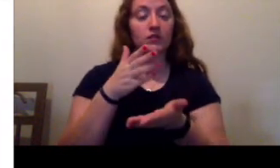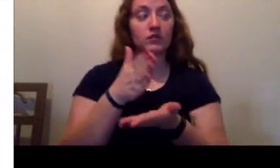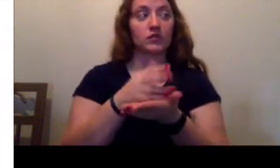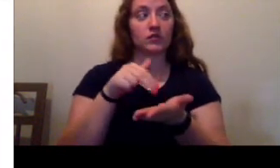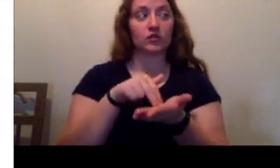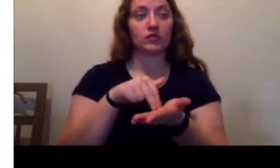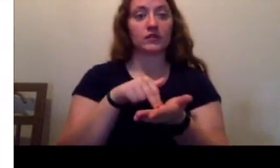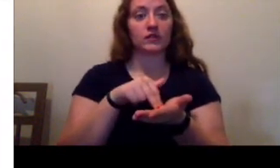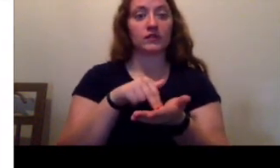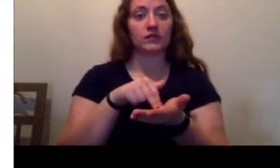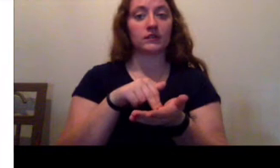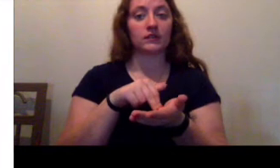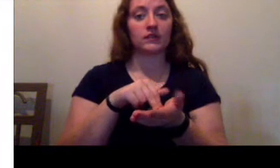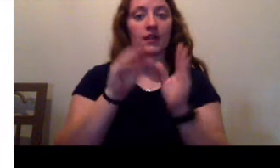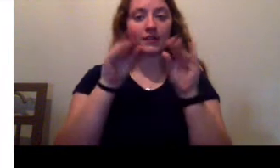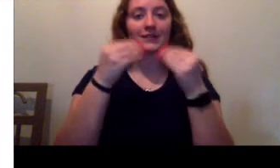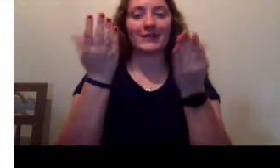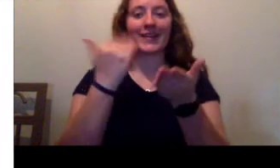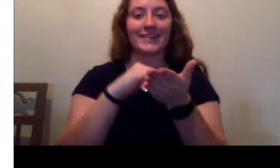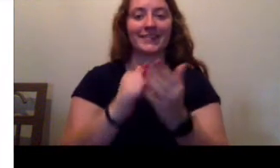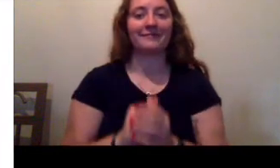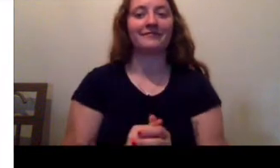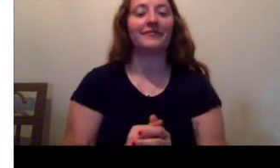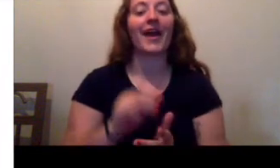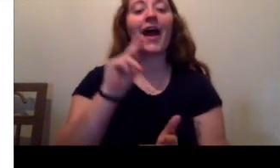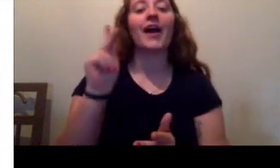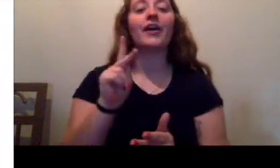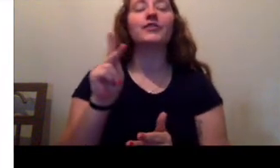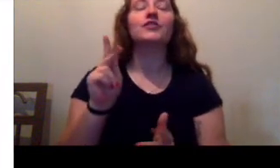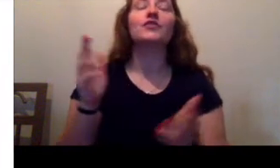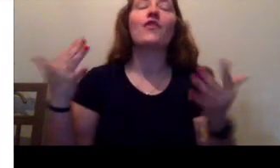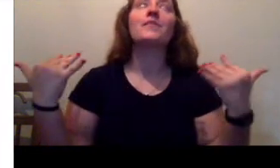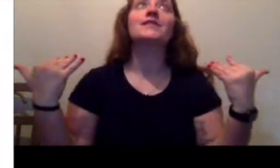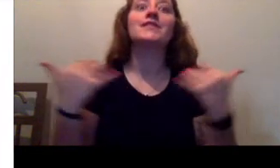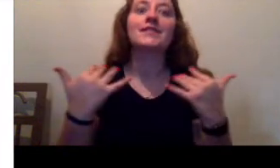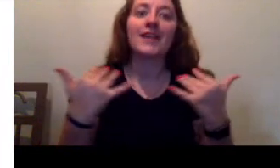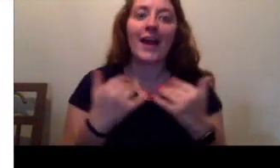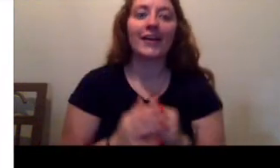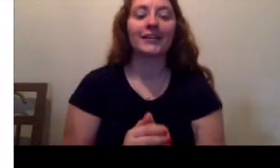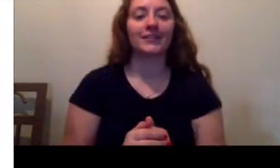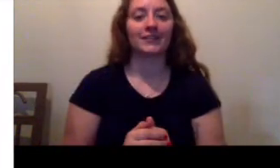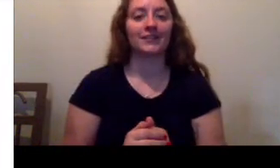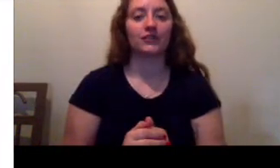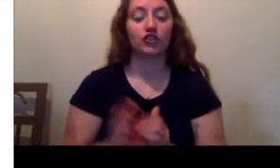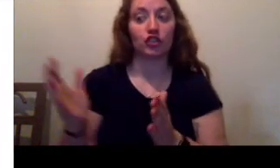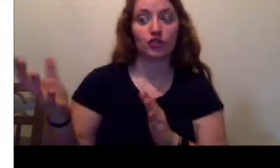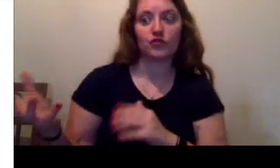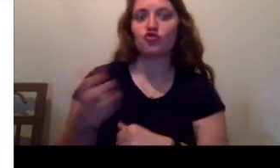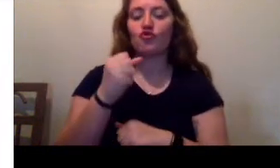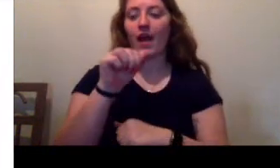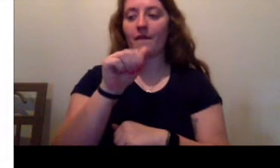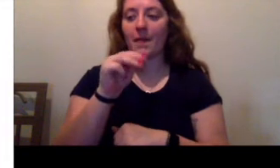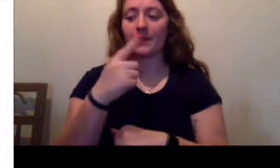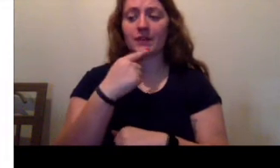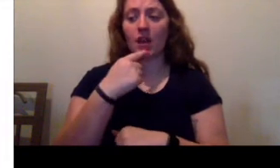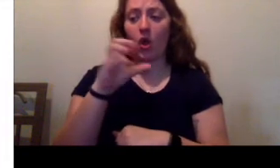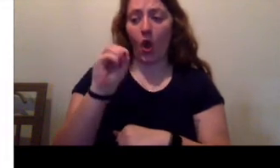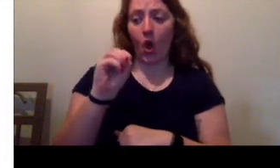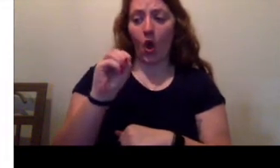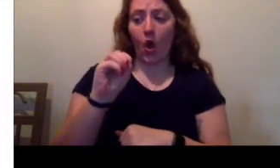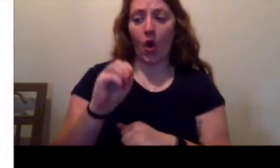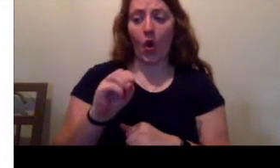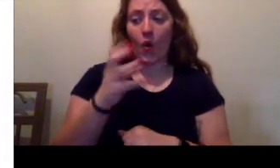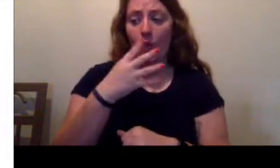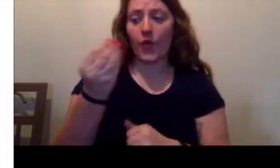still on the path, and smiled again. Kirstie would have been frightened. She would have grabbed Anne-Marie's hand and said, Oh, wolf!